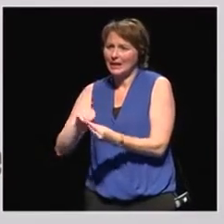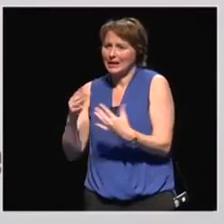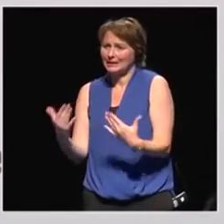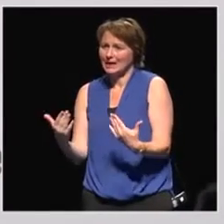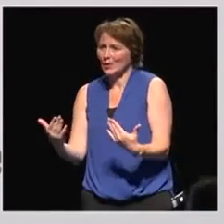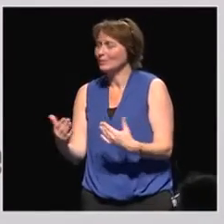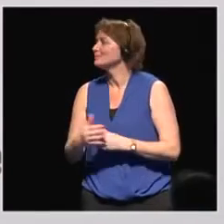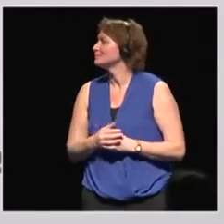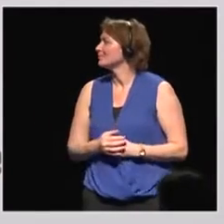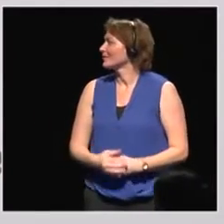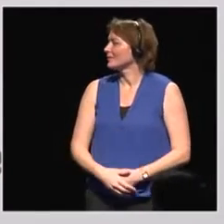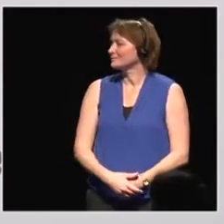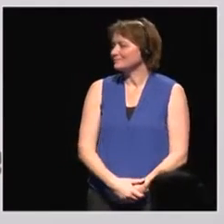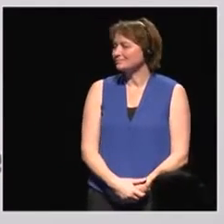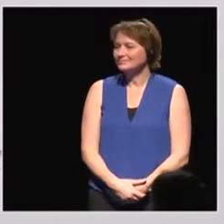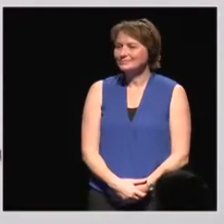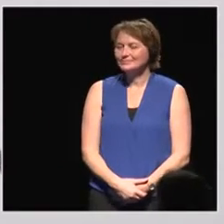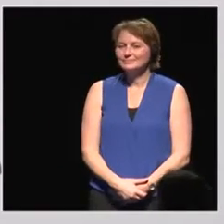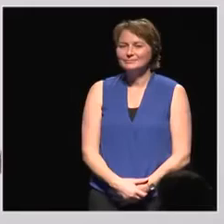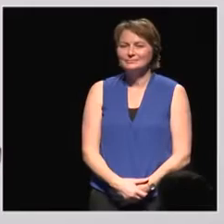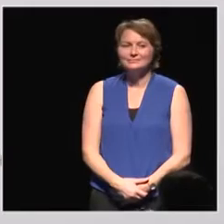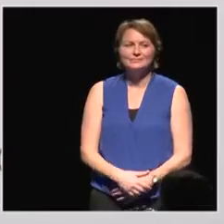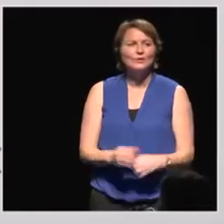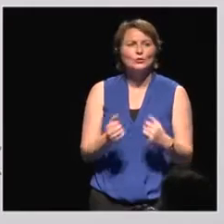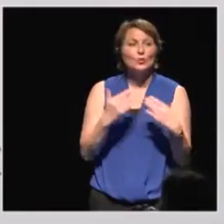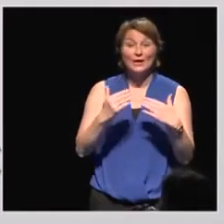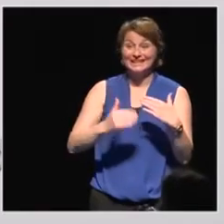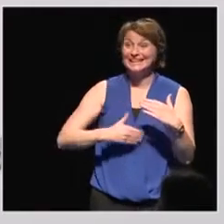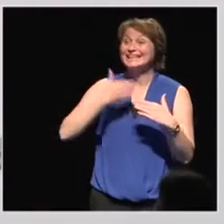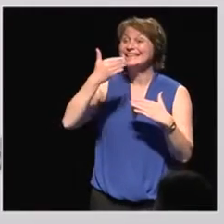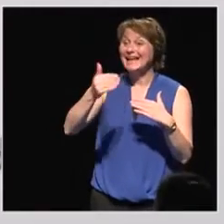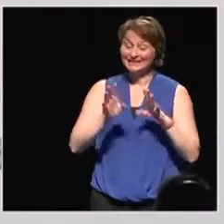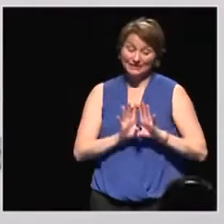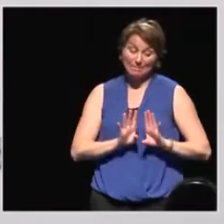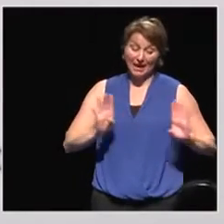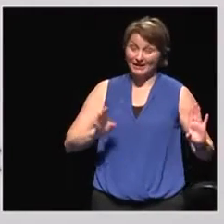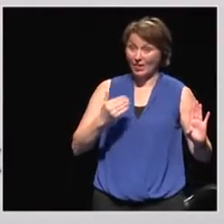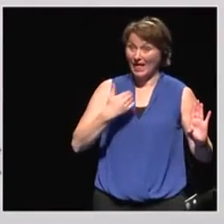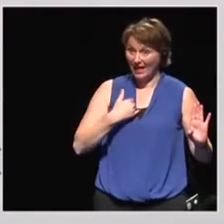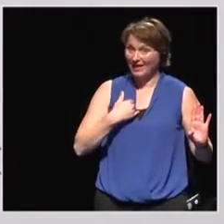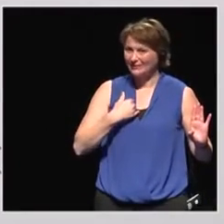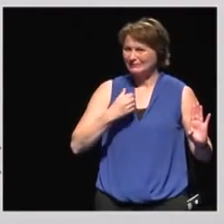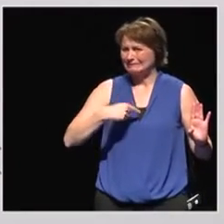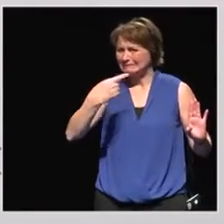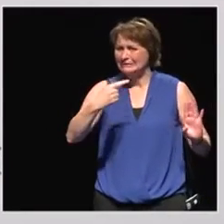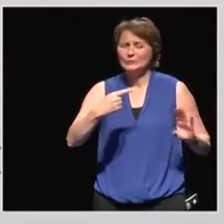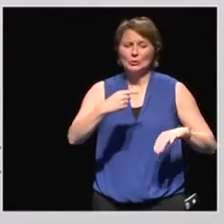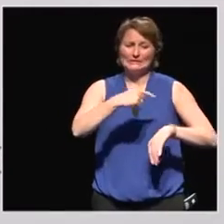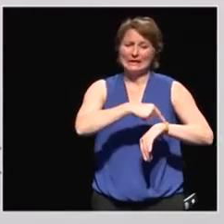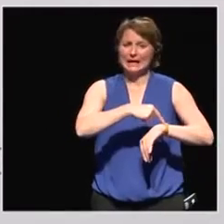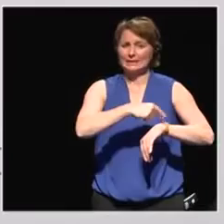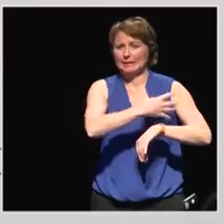We don't want to eat up from the next panel, actually, some minutes, as